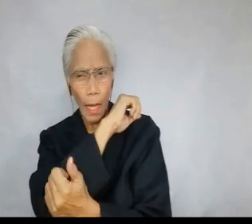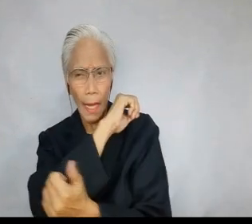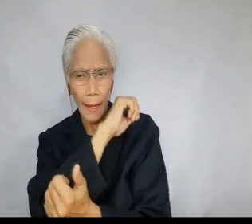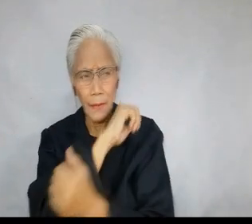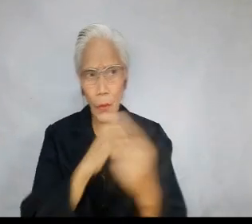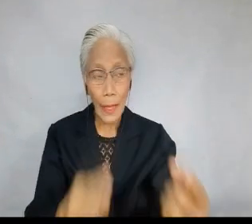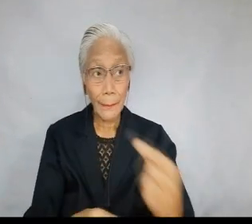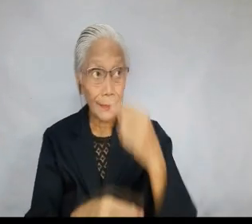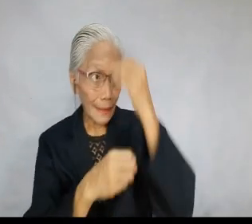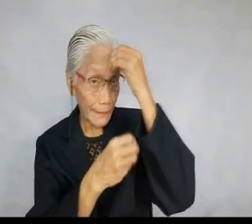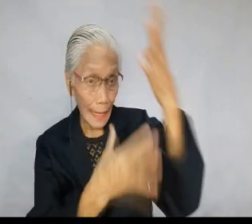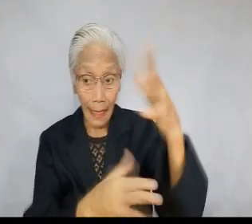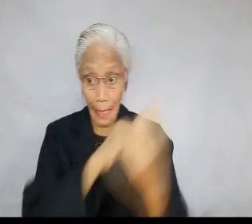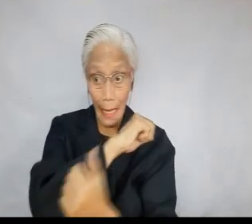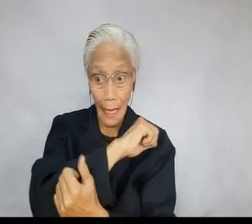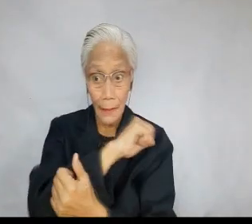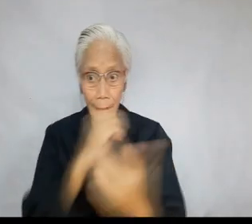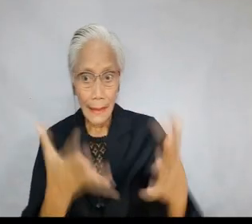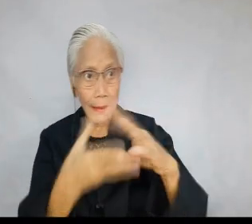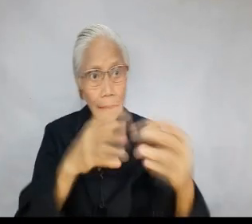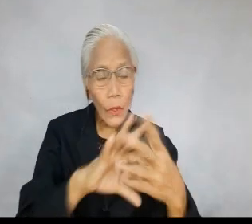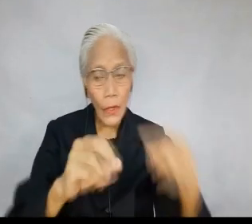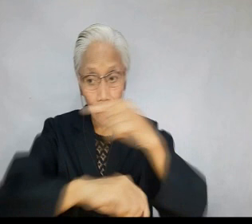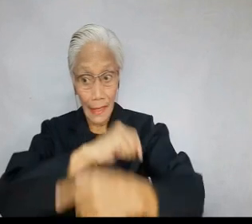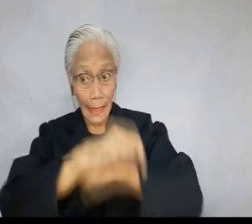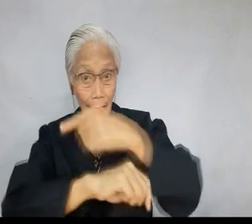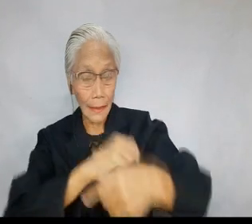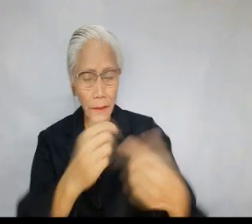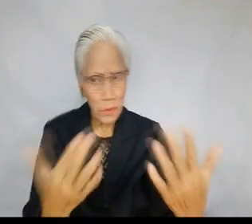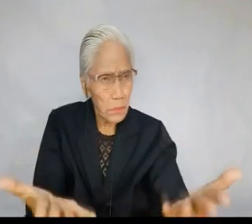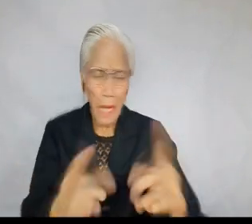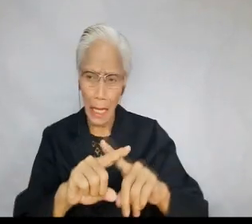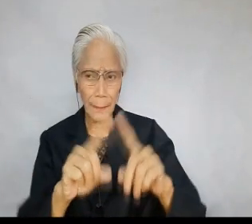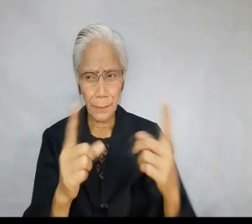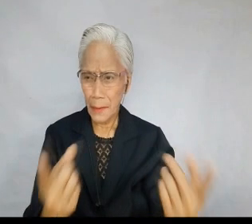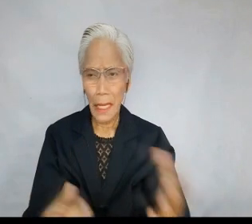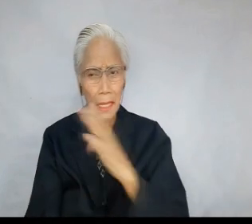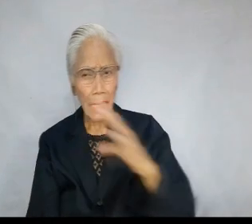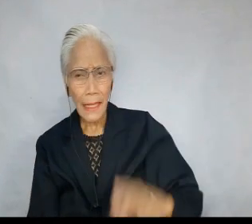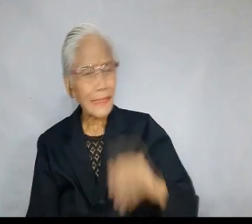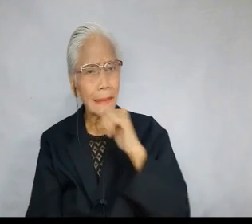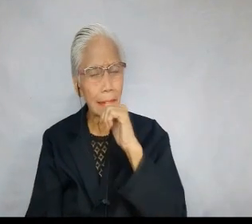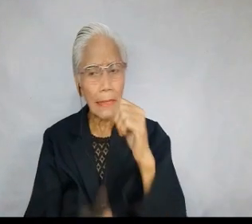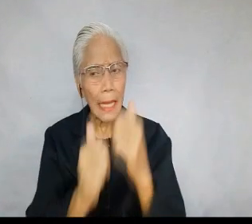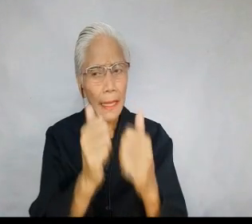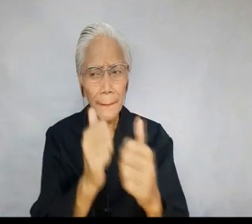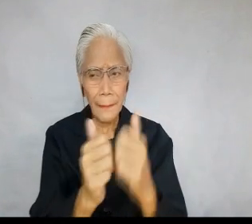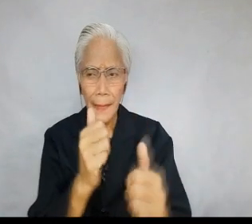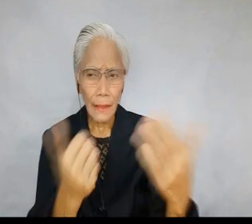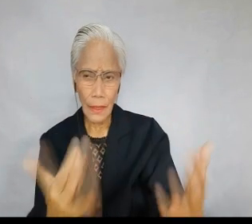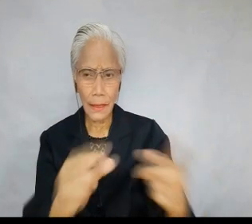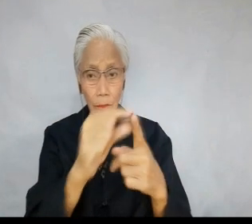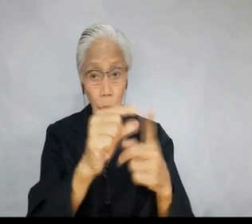Father Abraham when telling the story of Lazarus and the rich man in Luke 16.24. Obviously, Christ did not mean